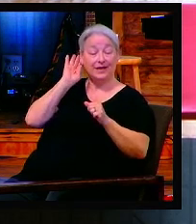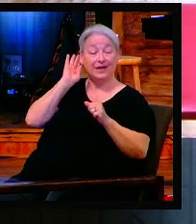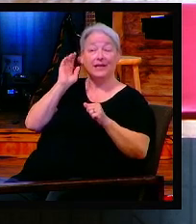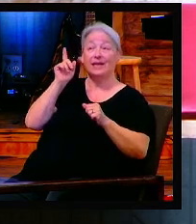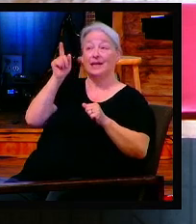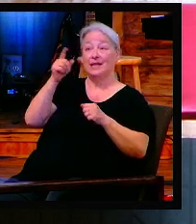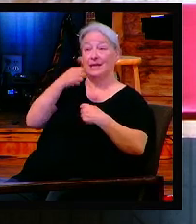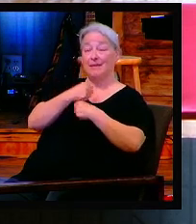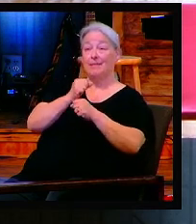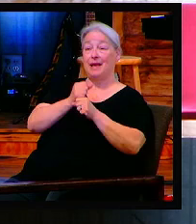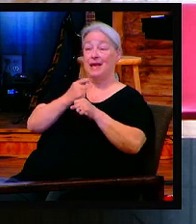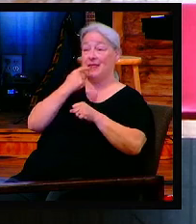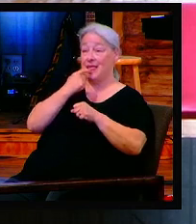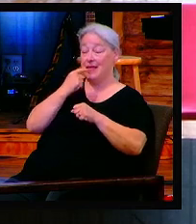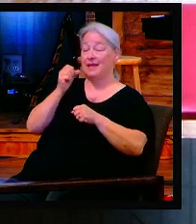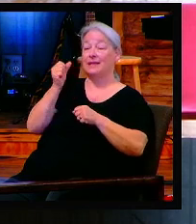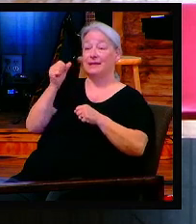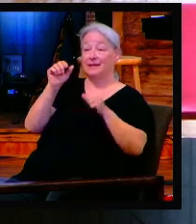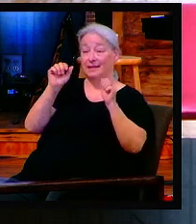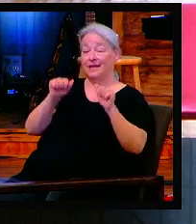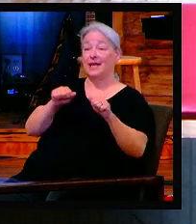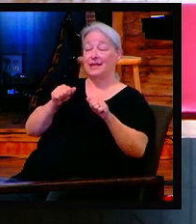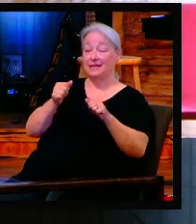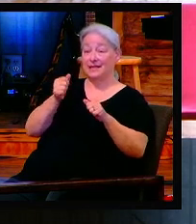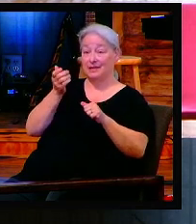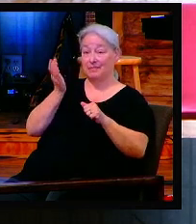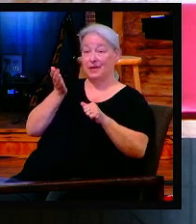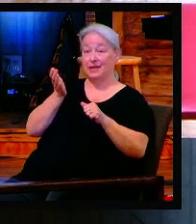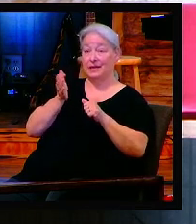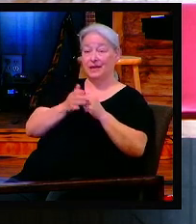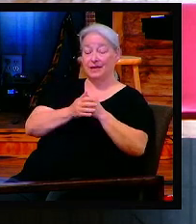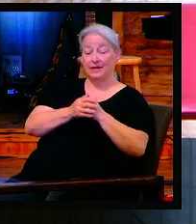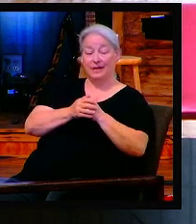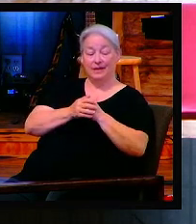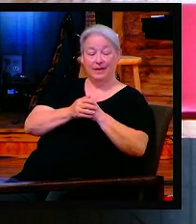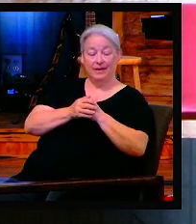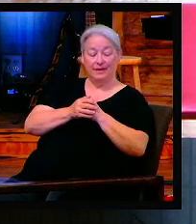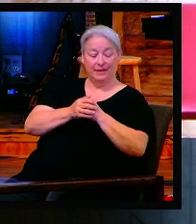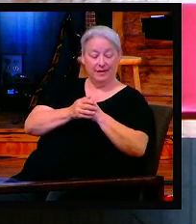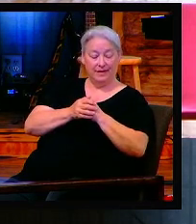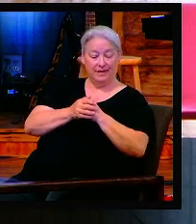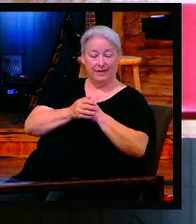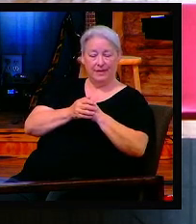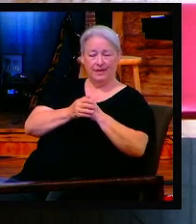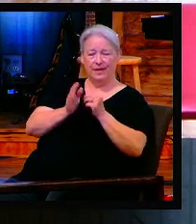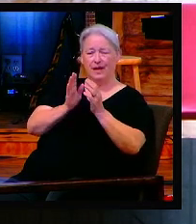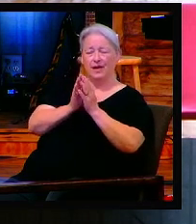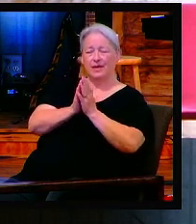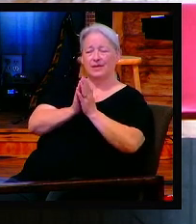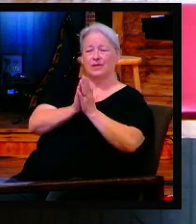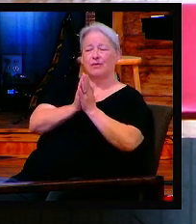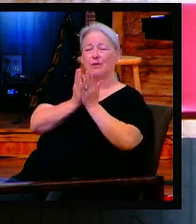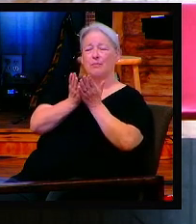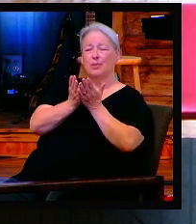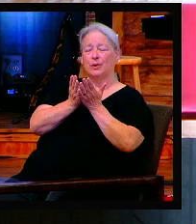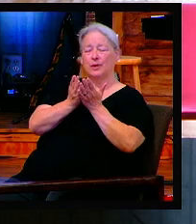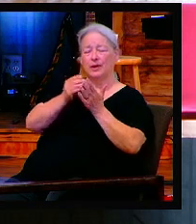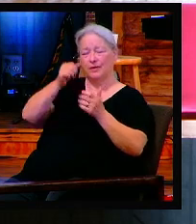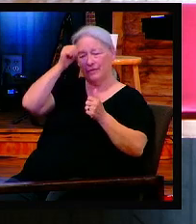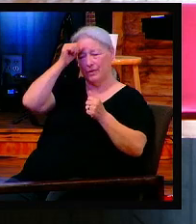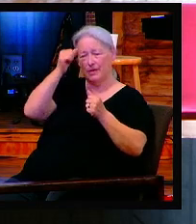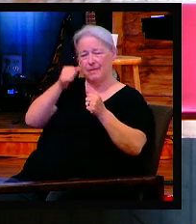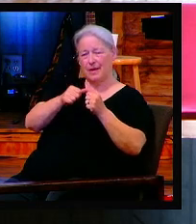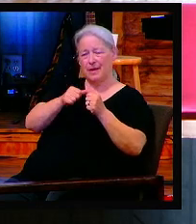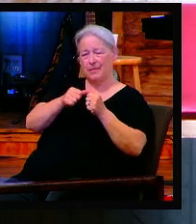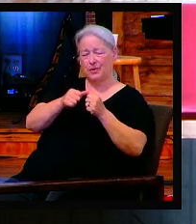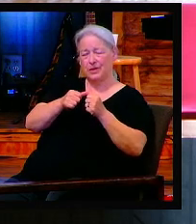So those who feared the Lord spoke to one another, and the Lord listened and heard them. So a book of remembrance was written before him. Capital H. For those